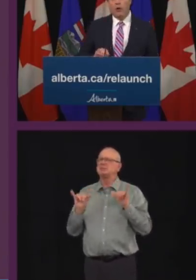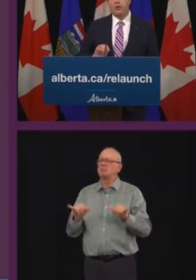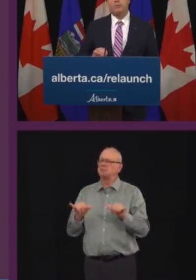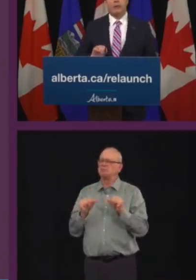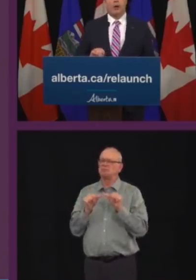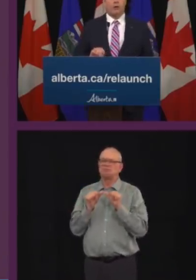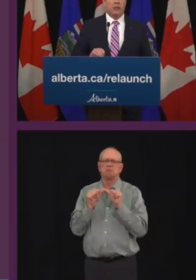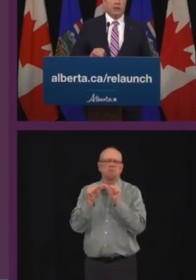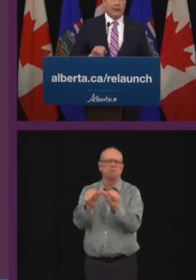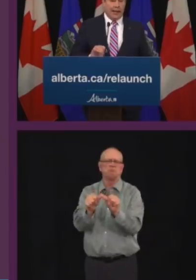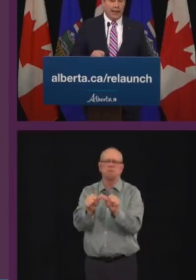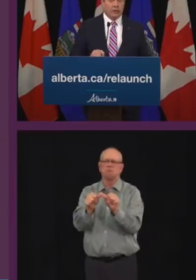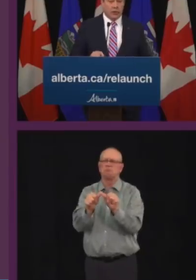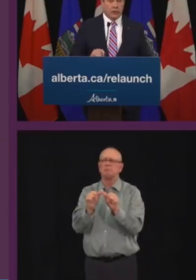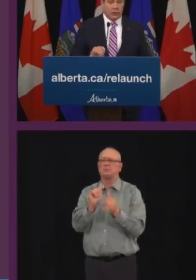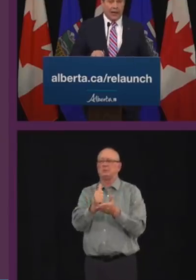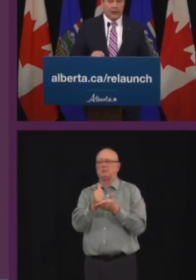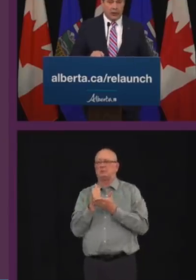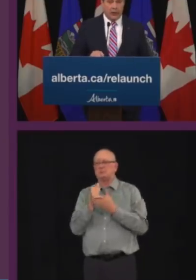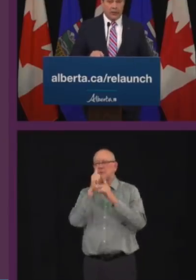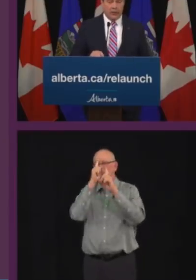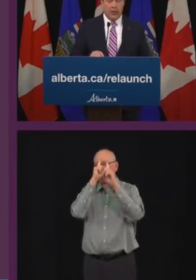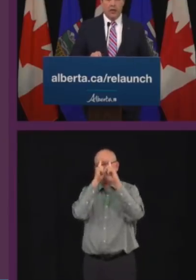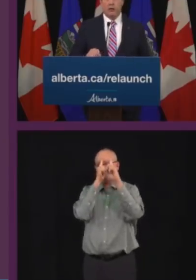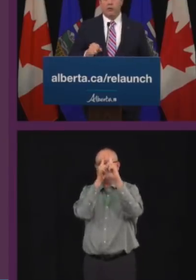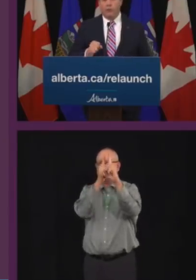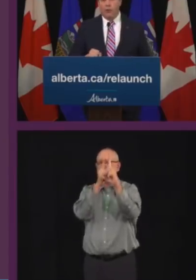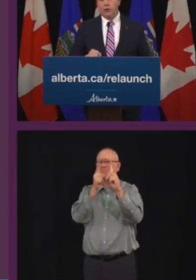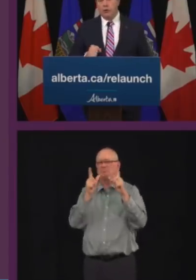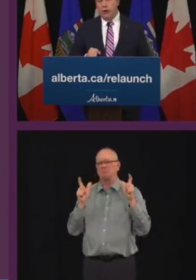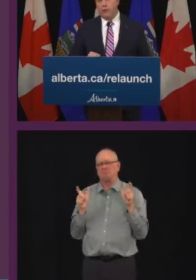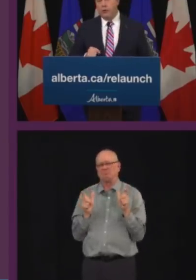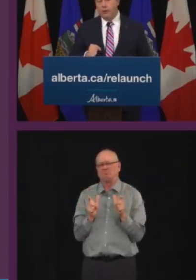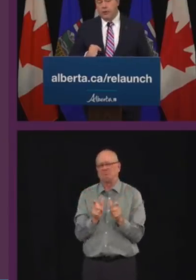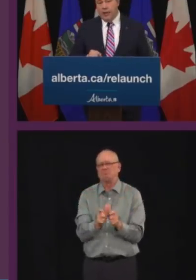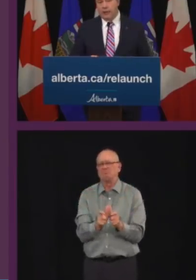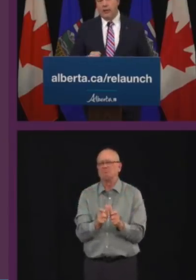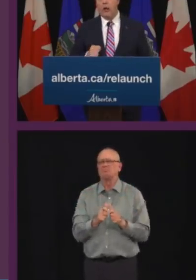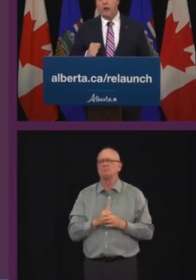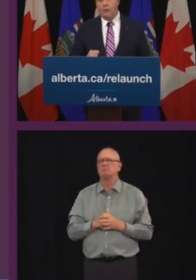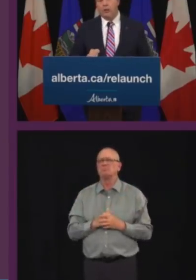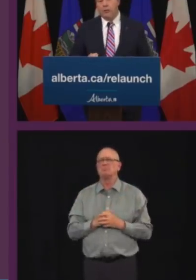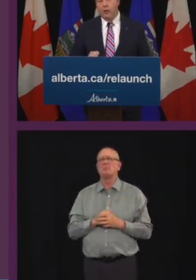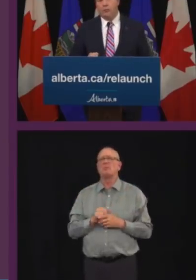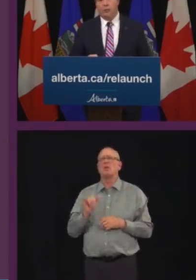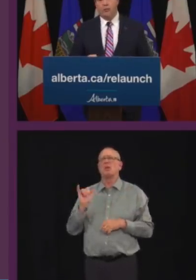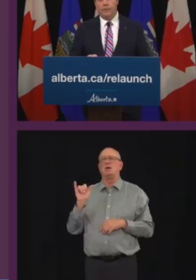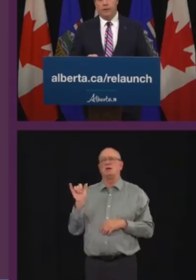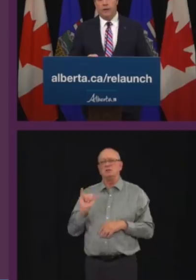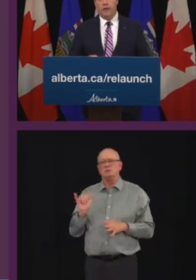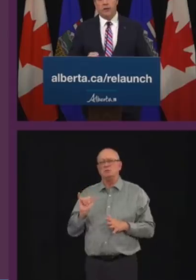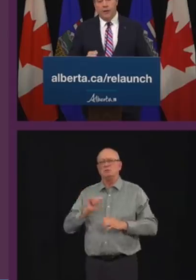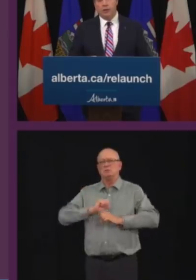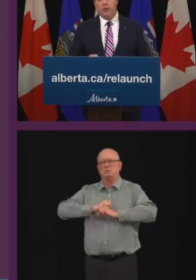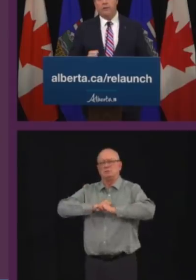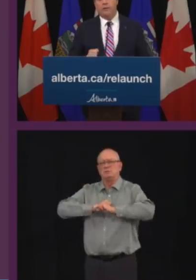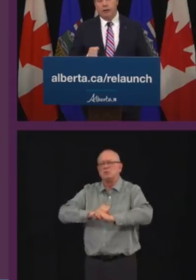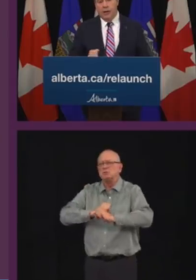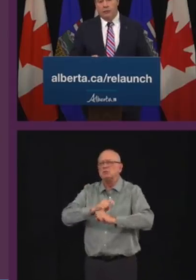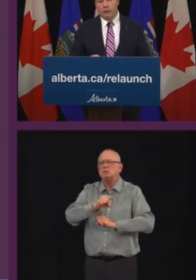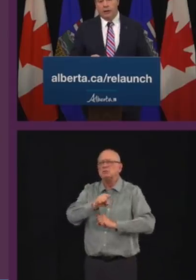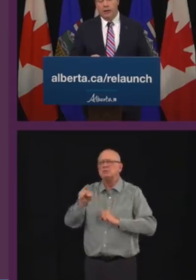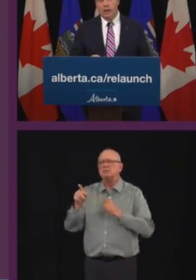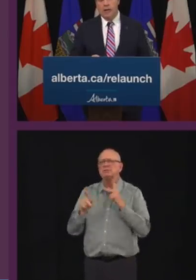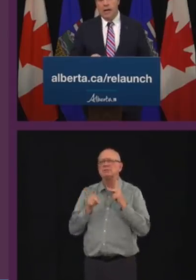We'll also be launching an enhanced strategy to focus our efforts on protecting the most vulnerable, especially